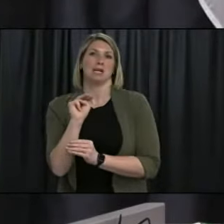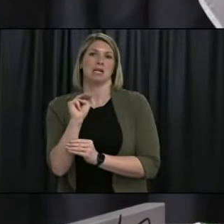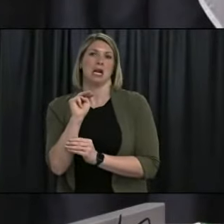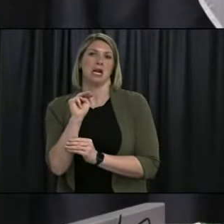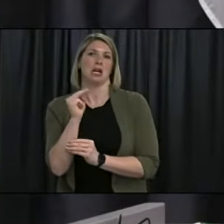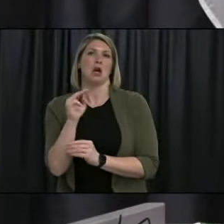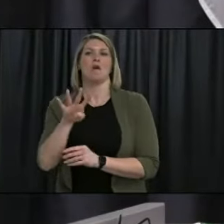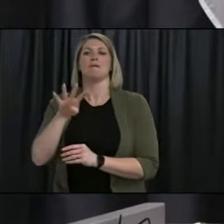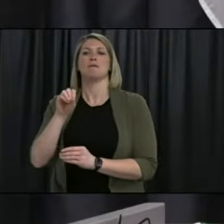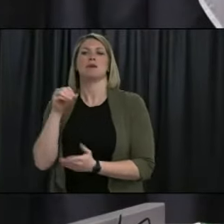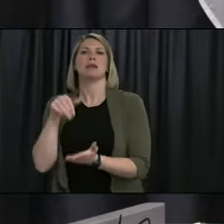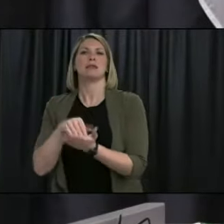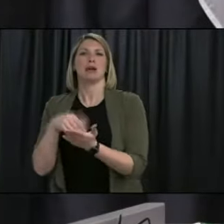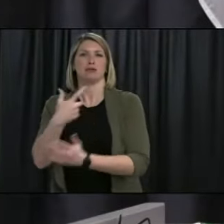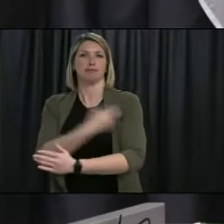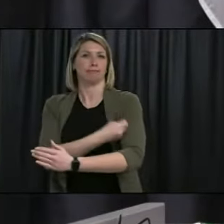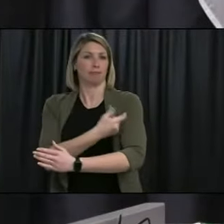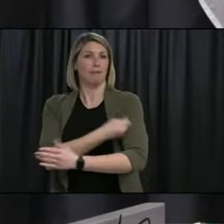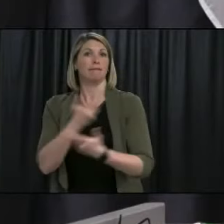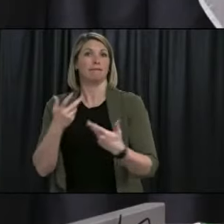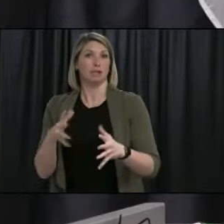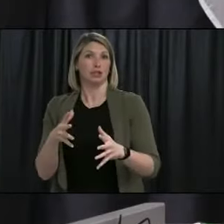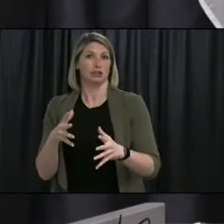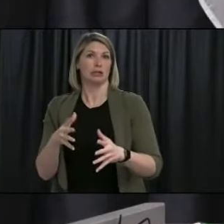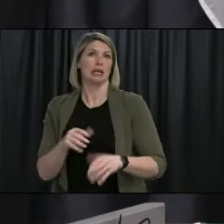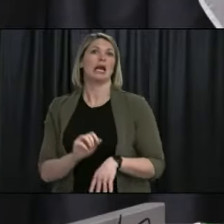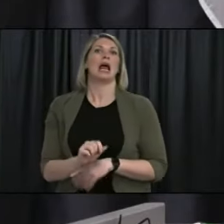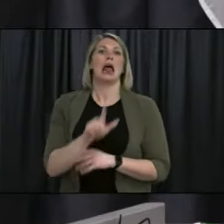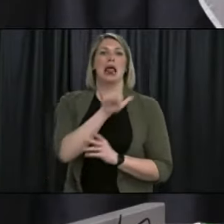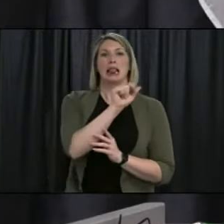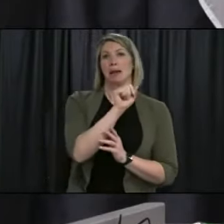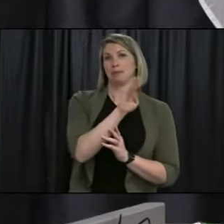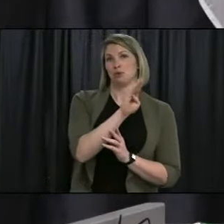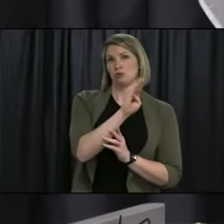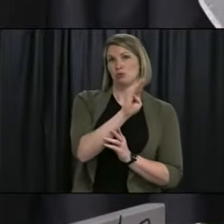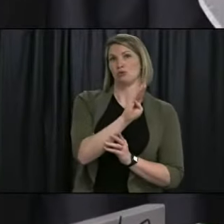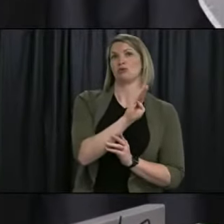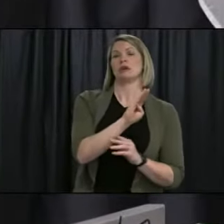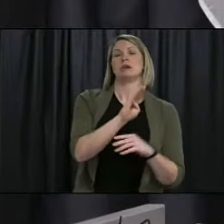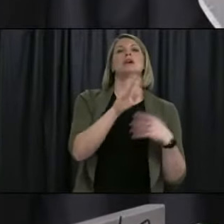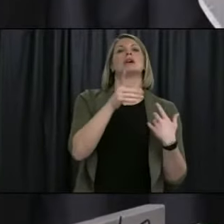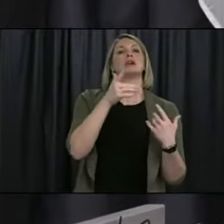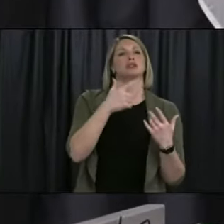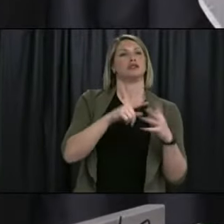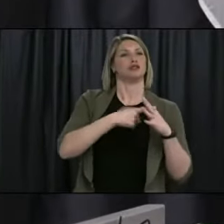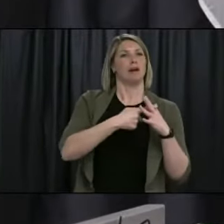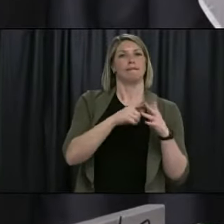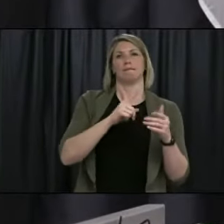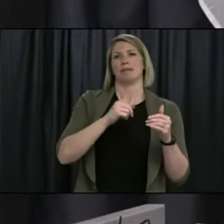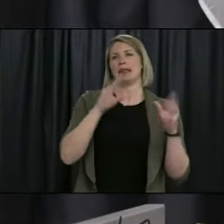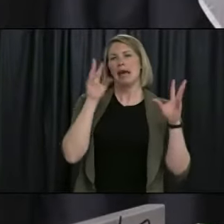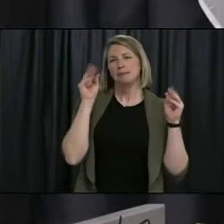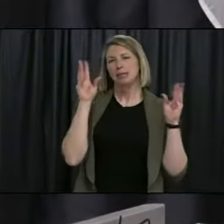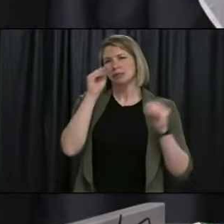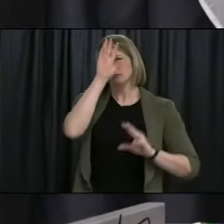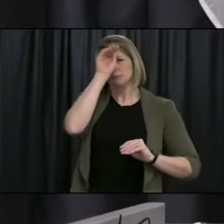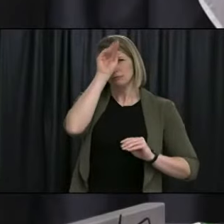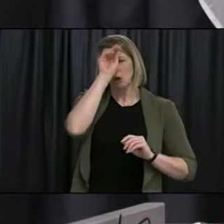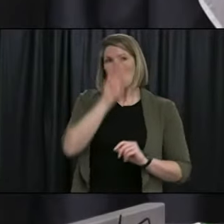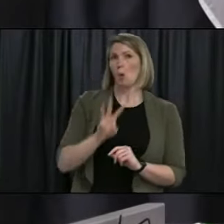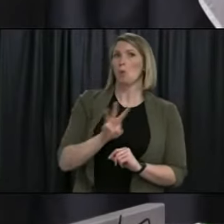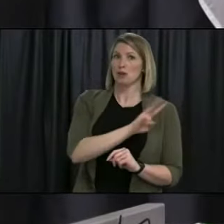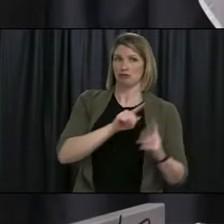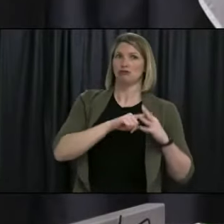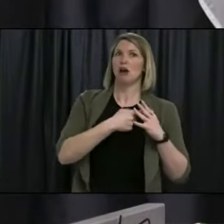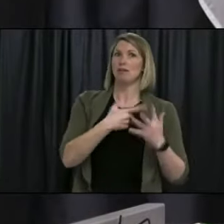vaccinations for first responders. Labrador-Grenfield Health will begin vaccinations for first responders starting Monday. The process is being